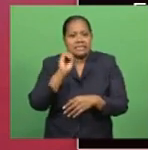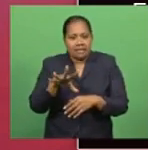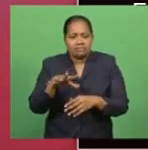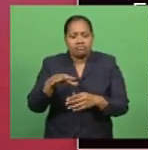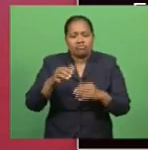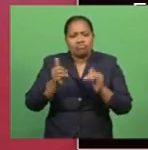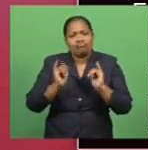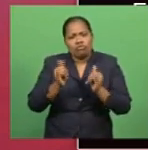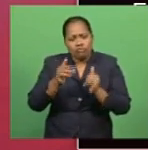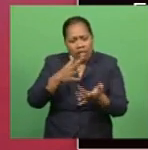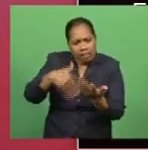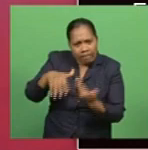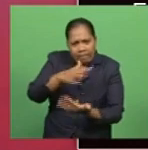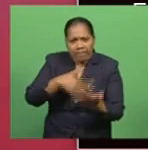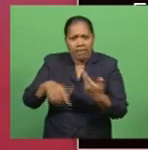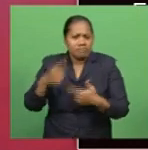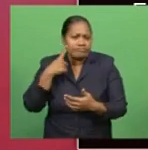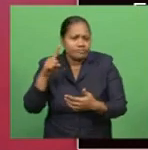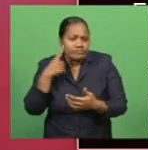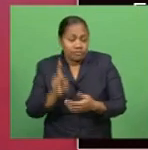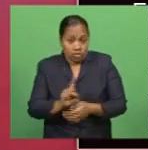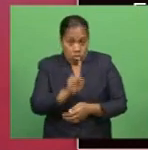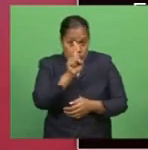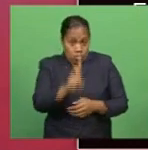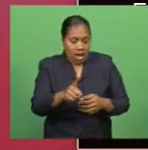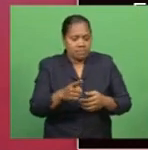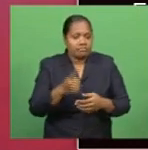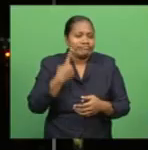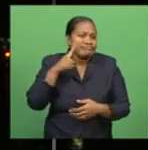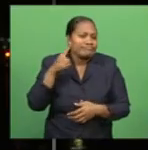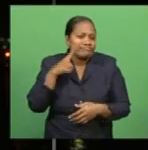social gathering breach and one for breach of curfew.